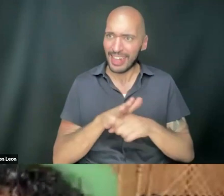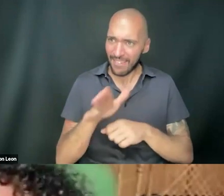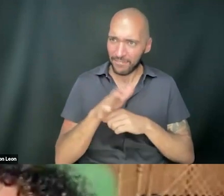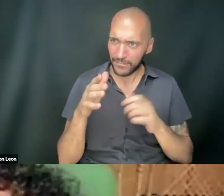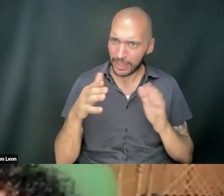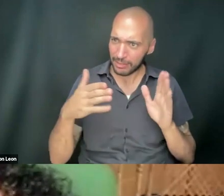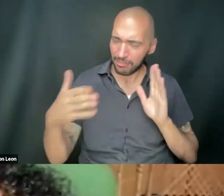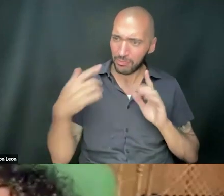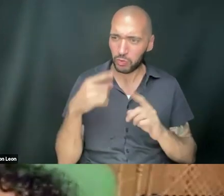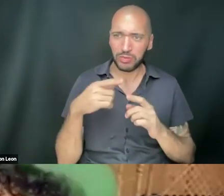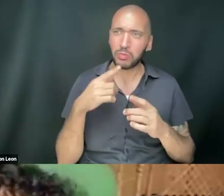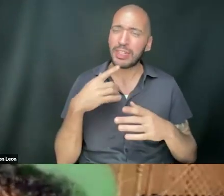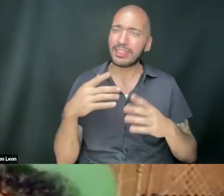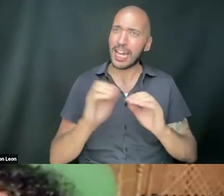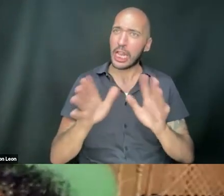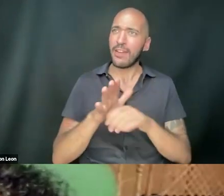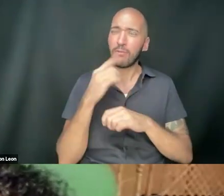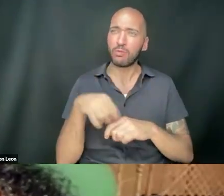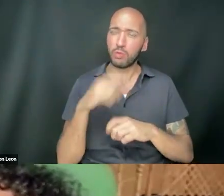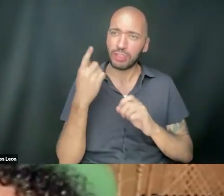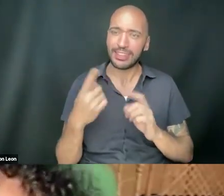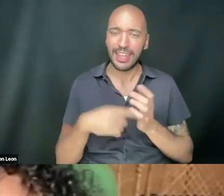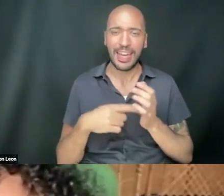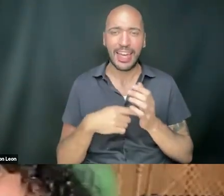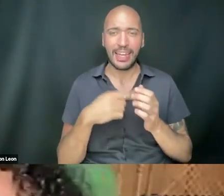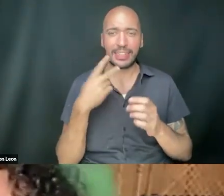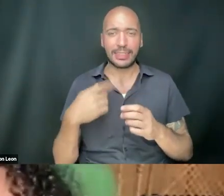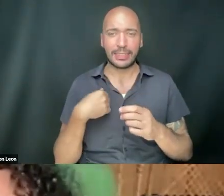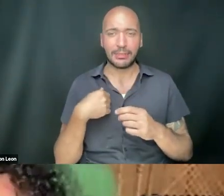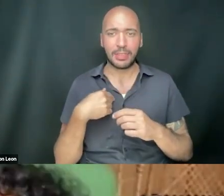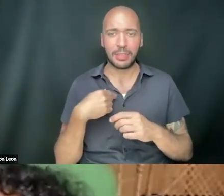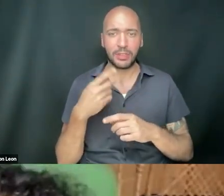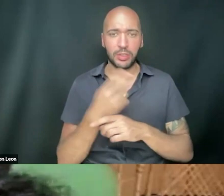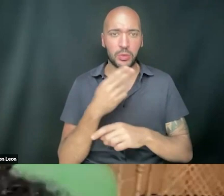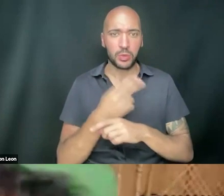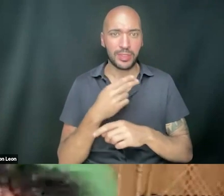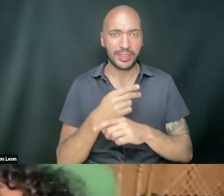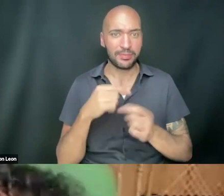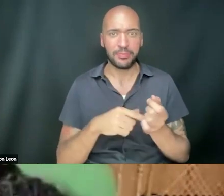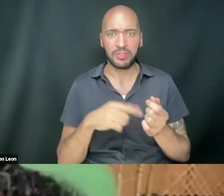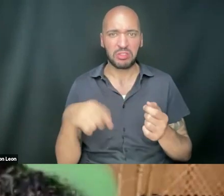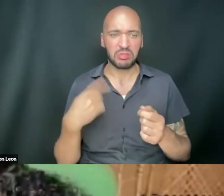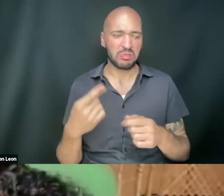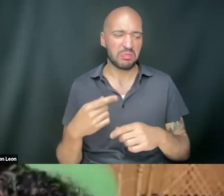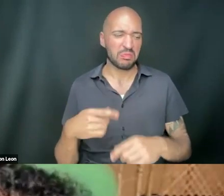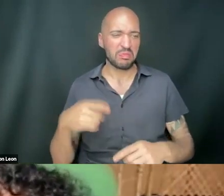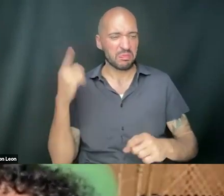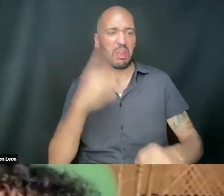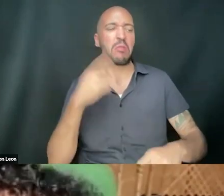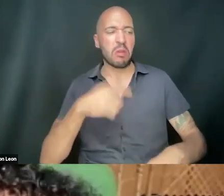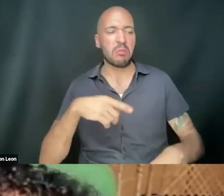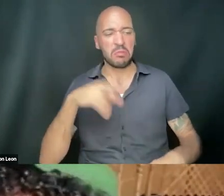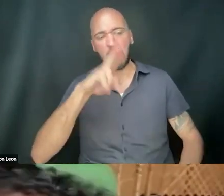it, but also in a way that doesn't see me, you, like, you don't see me as you like just knocking me down all the time, right?